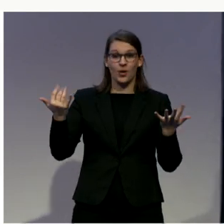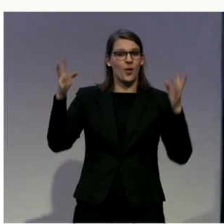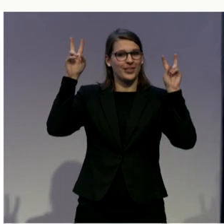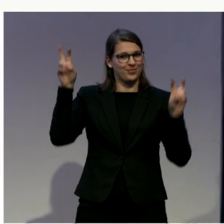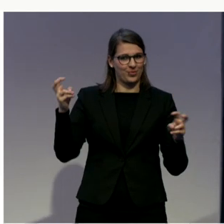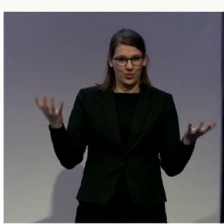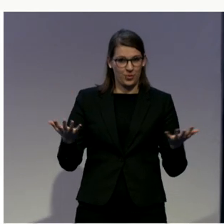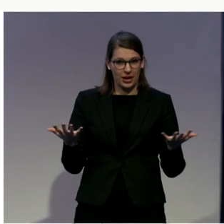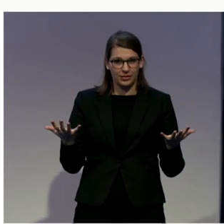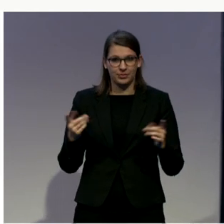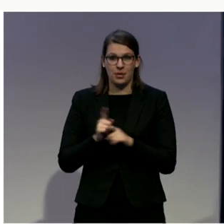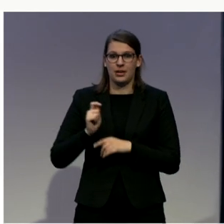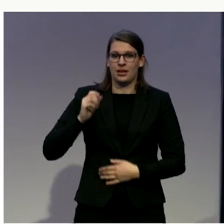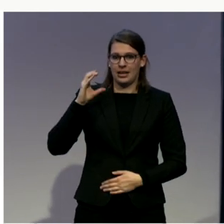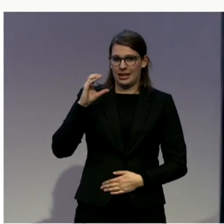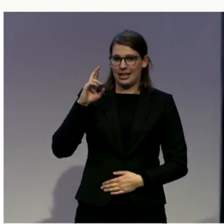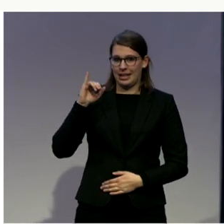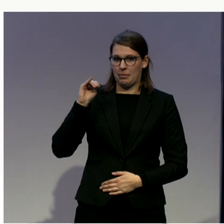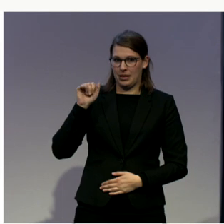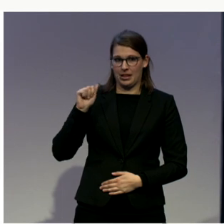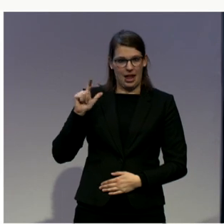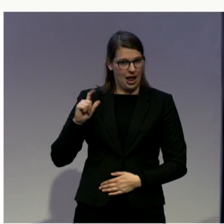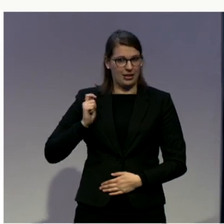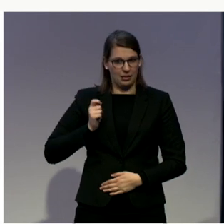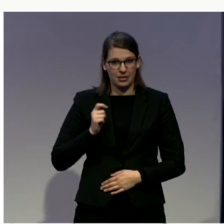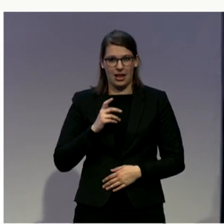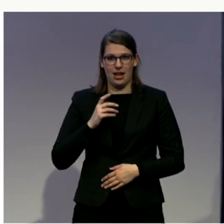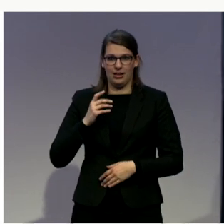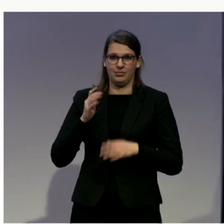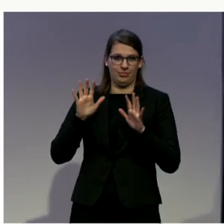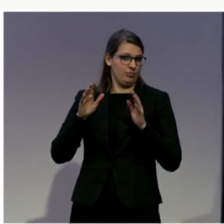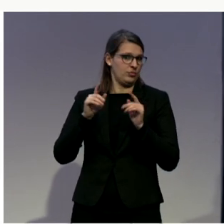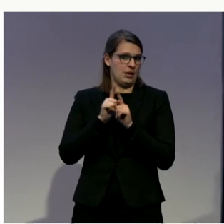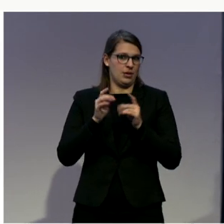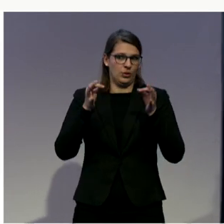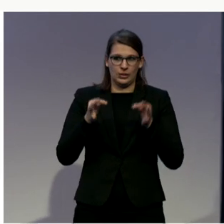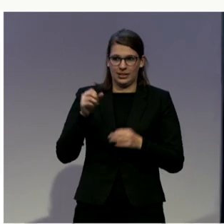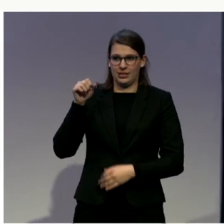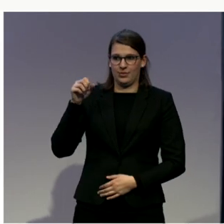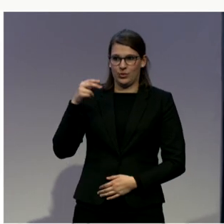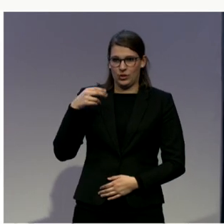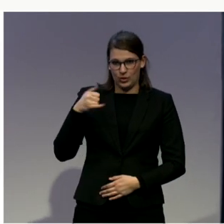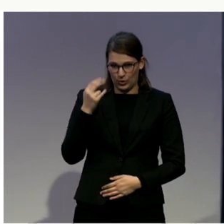with disabilities. And today, I'm flanked by my colleagues,